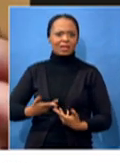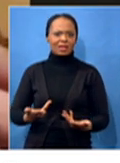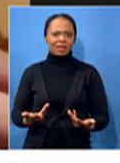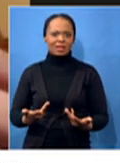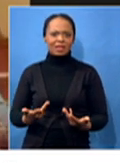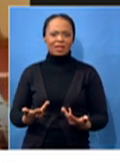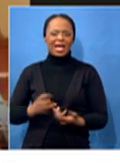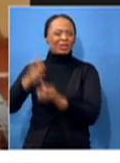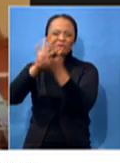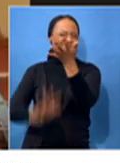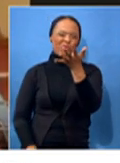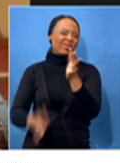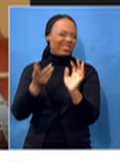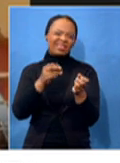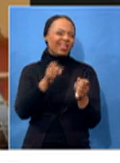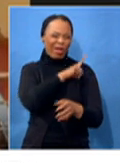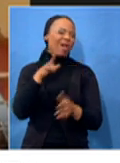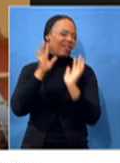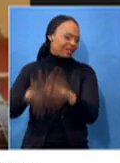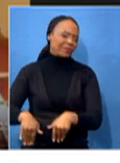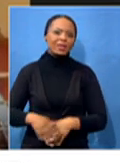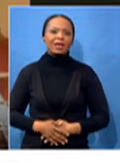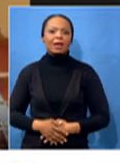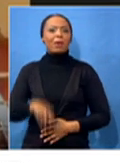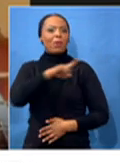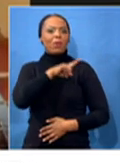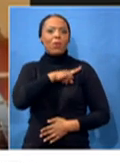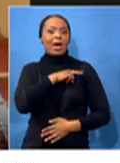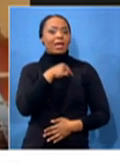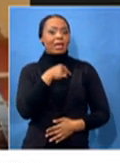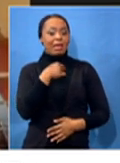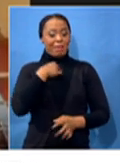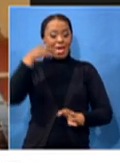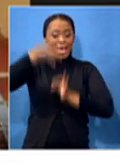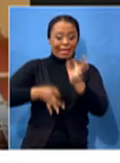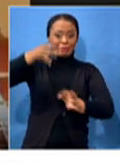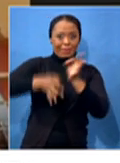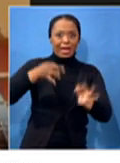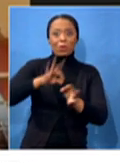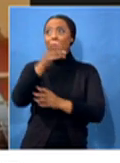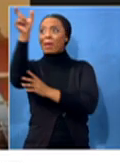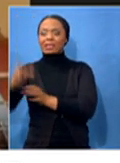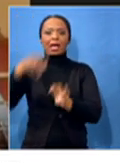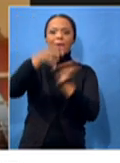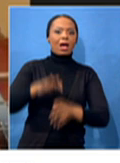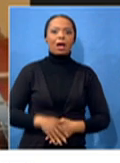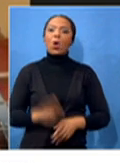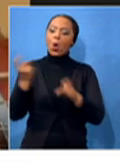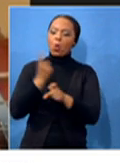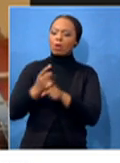it's a story of another day, because nobody has ever explained to me why I'll be the only chosen one to send home.